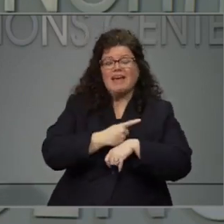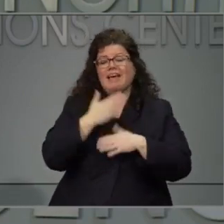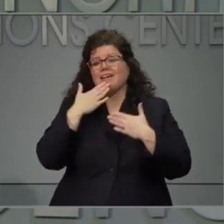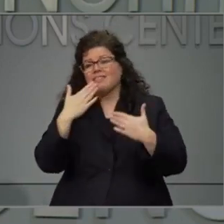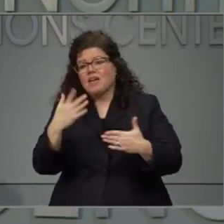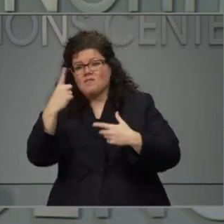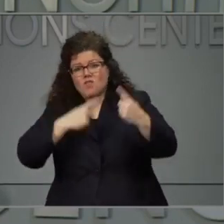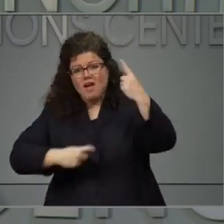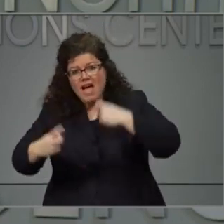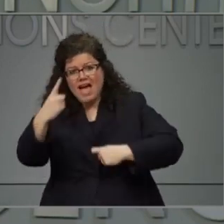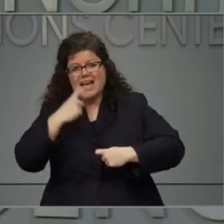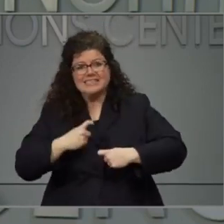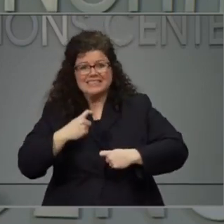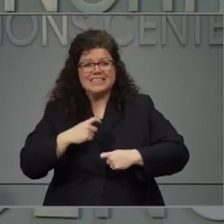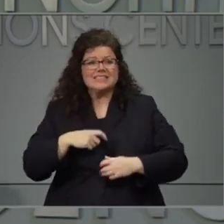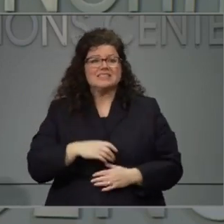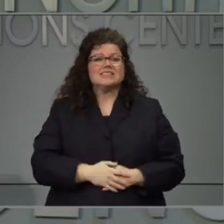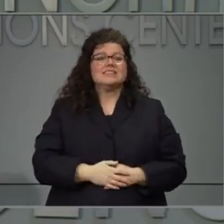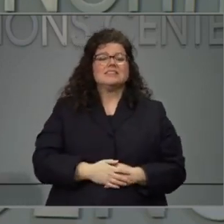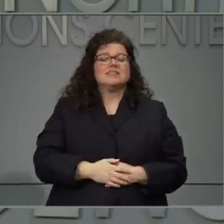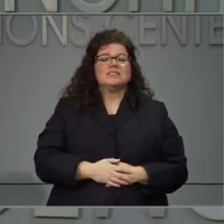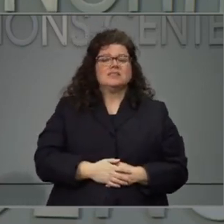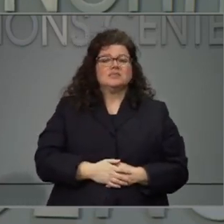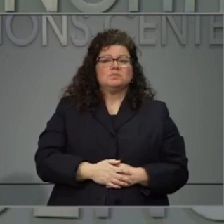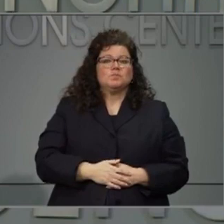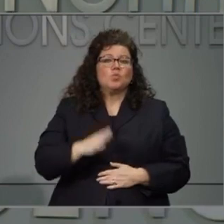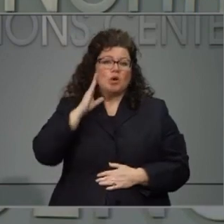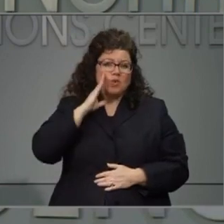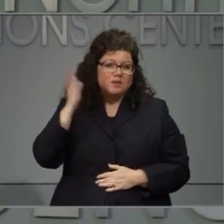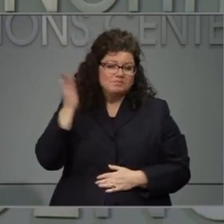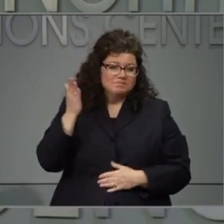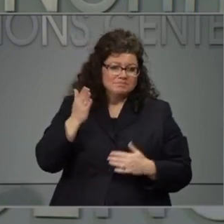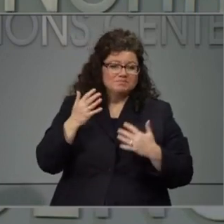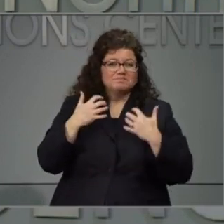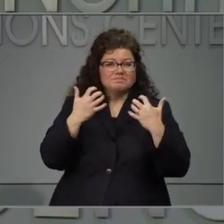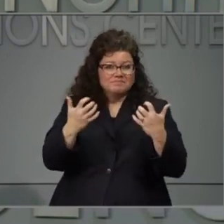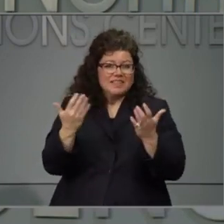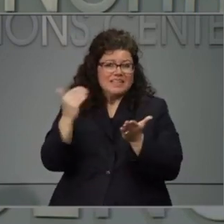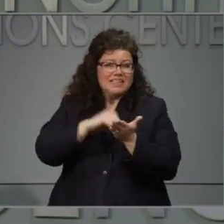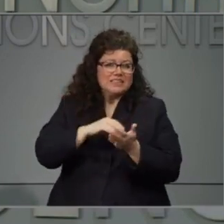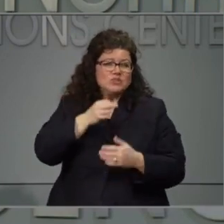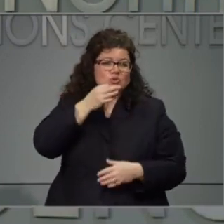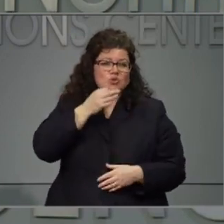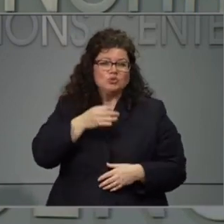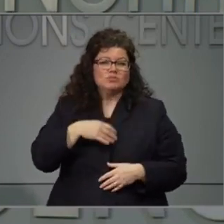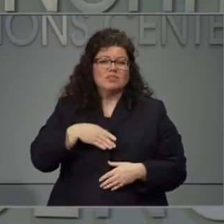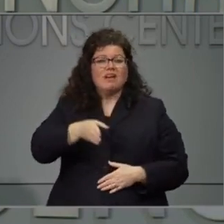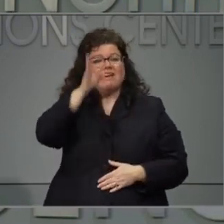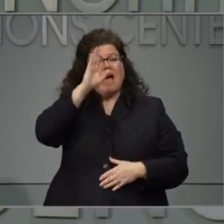questions. We'll be back again with you soon. Please, everybody stay safe and God bless. Thank you.